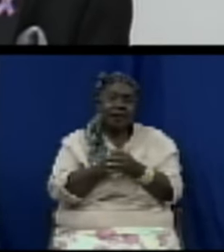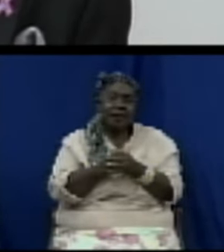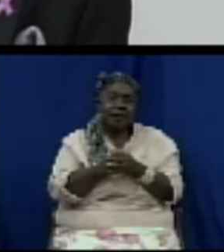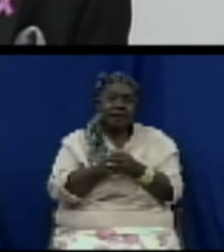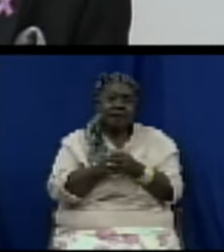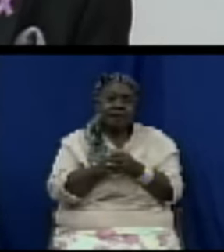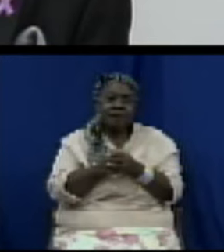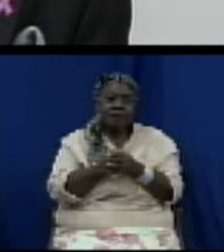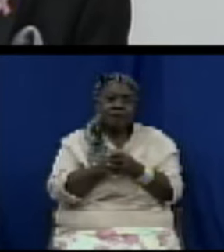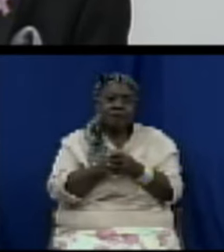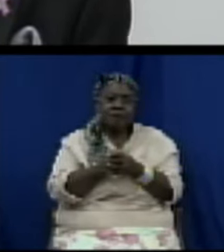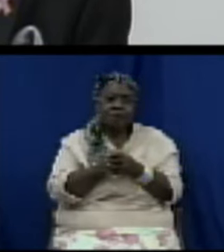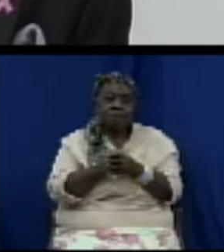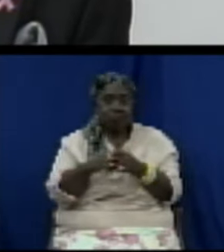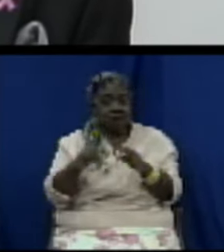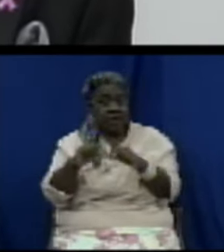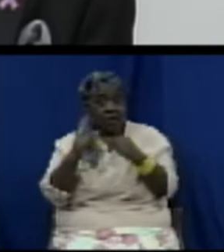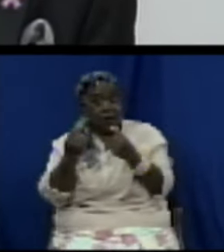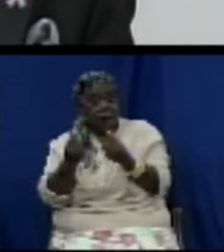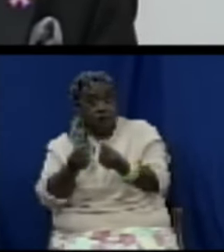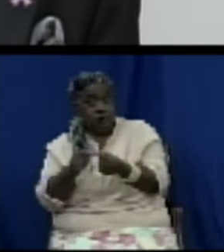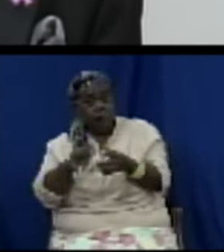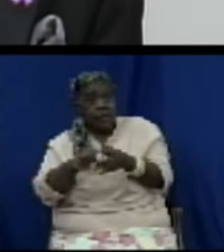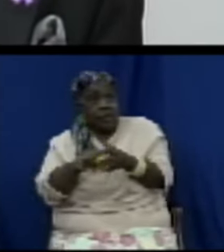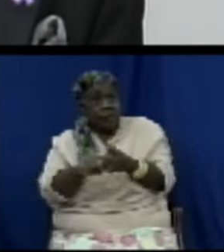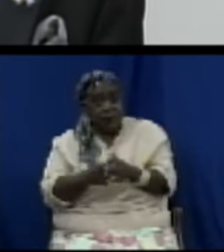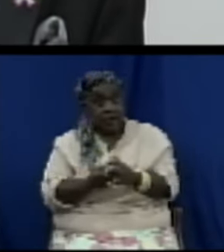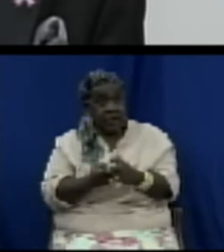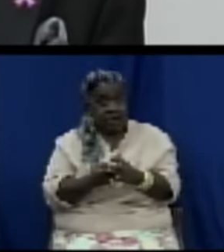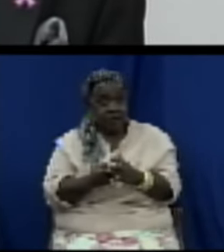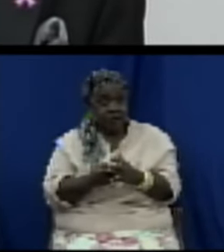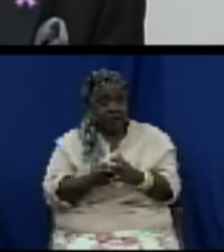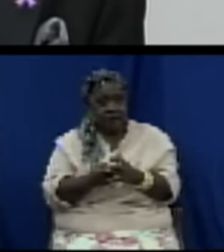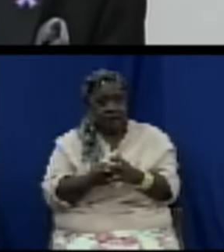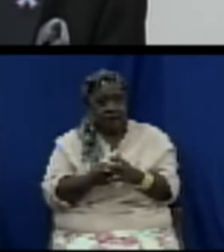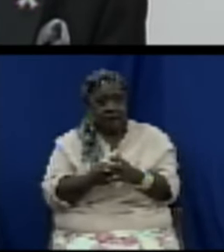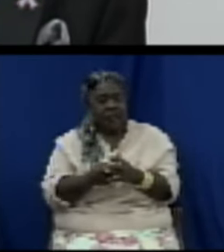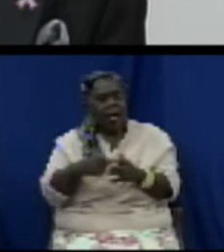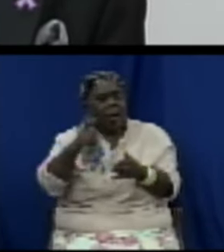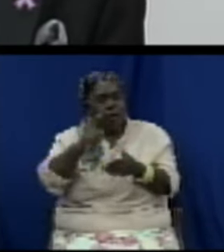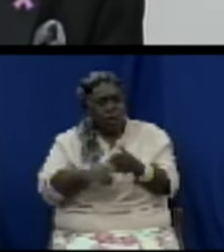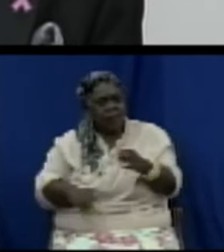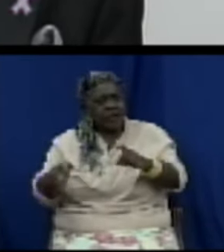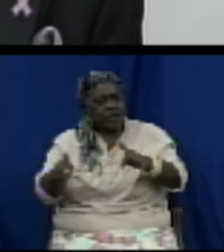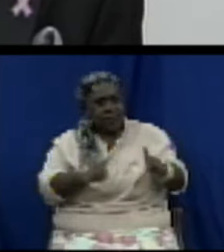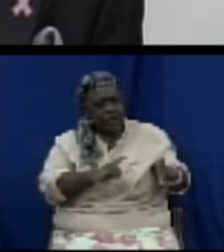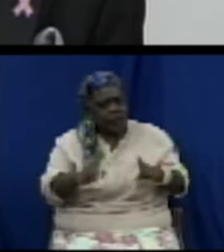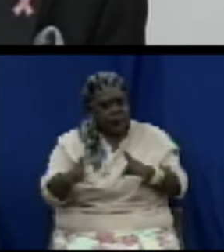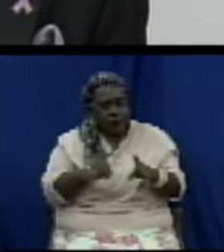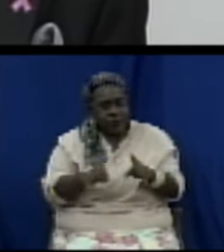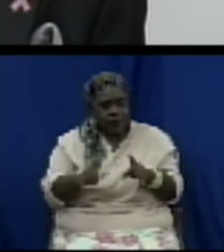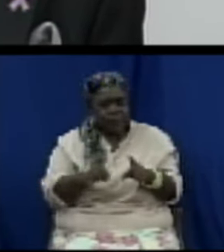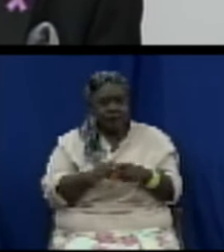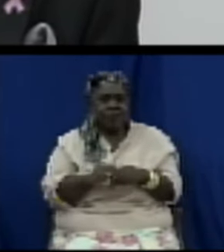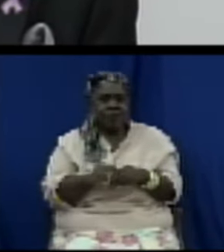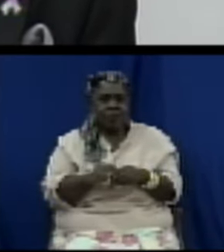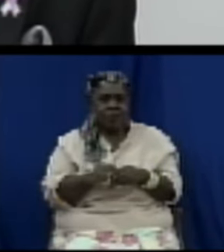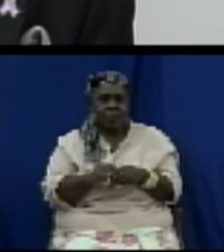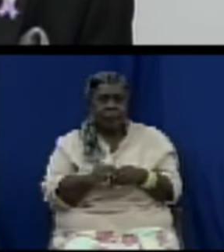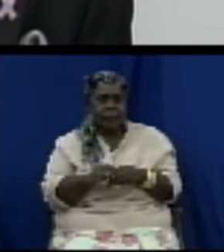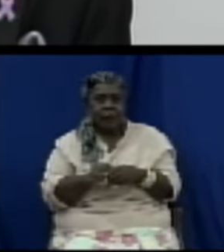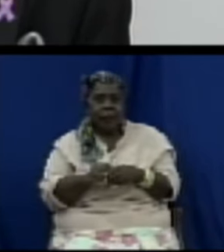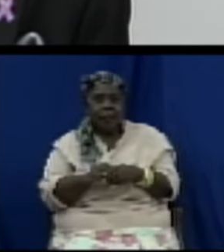and the board will be established as I said and its functions will include the conducting of